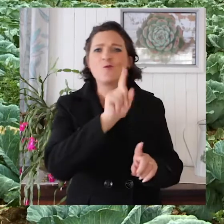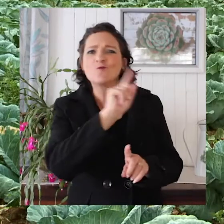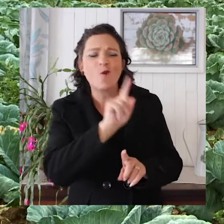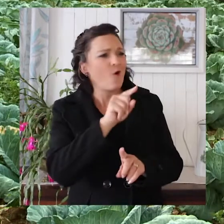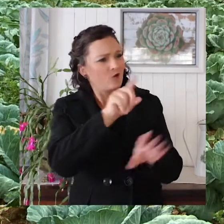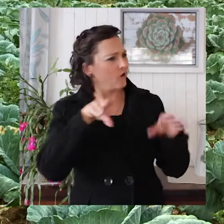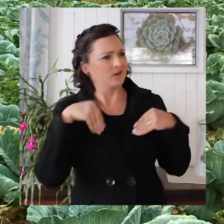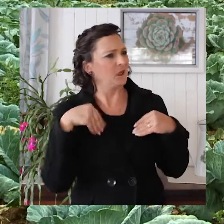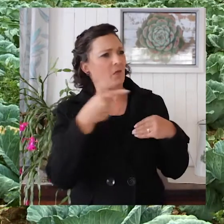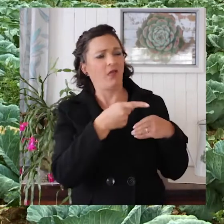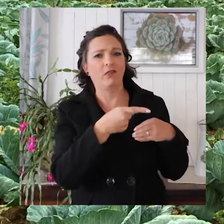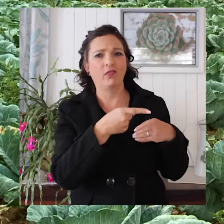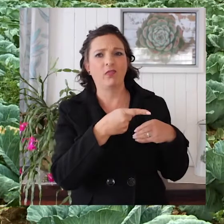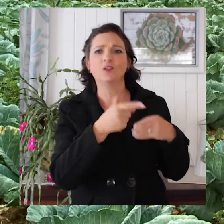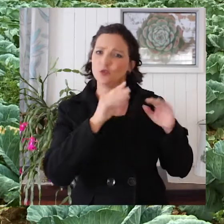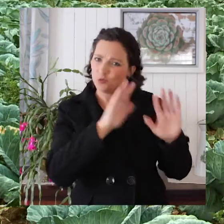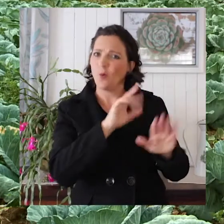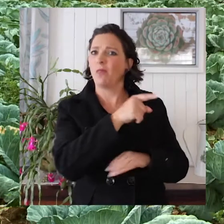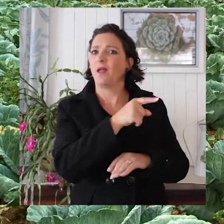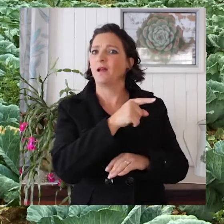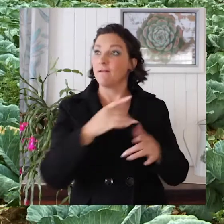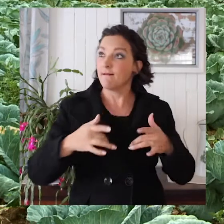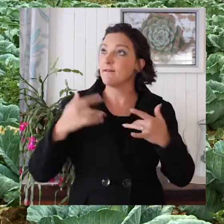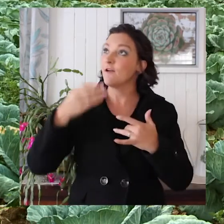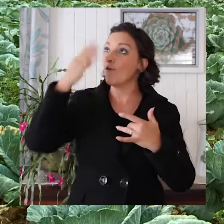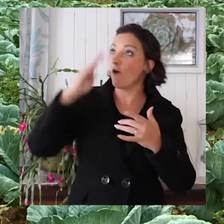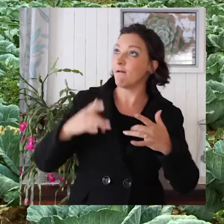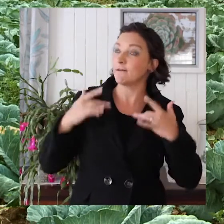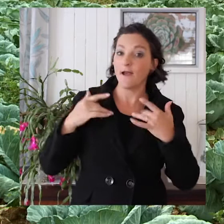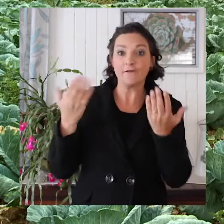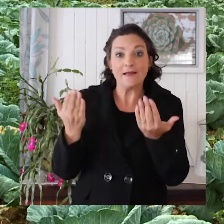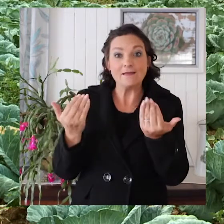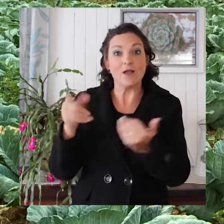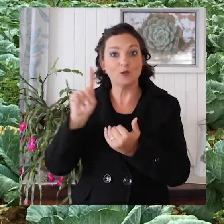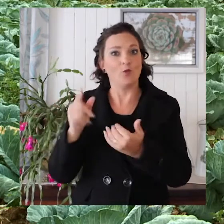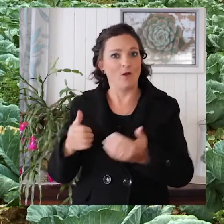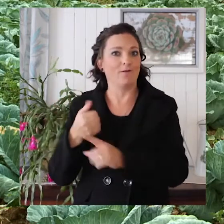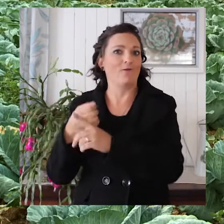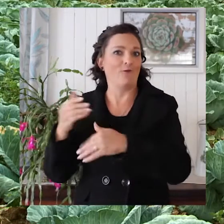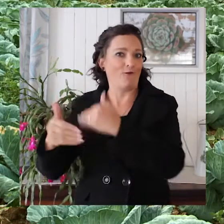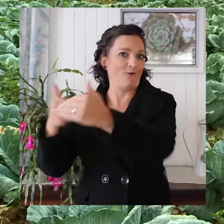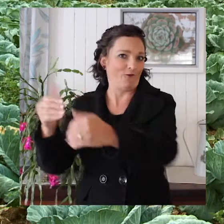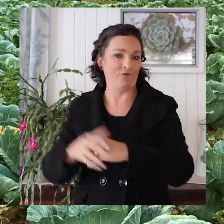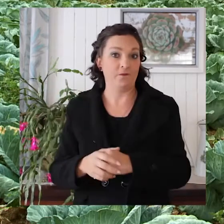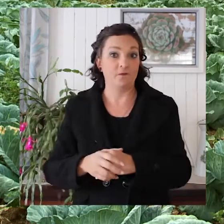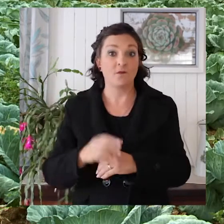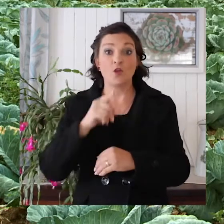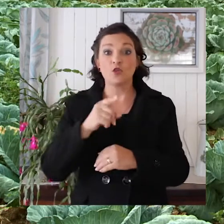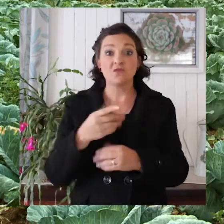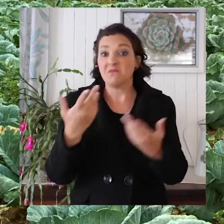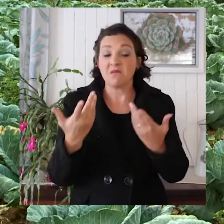acceptable. You have to repent, stop it, okay, and start living the life that God expects you to live.